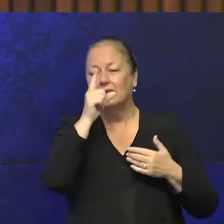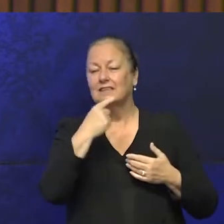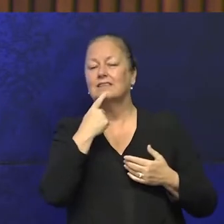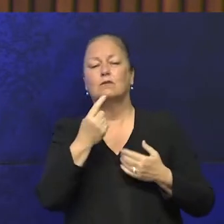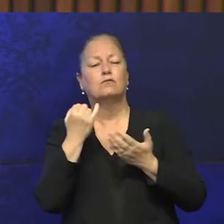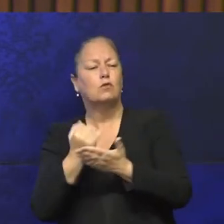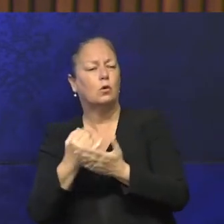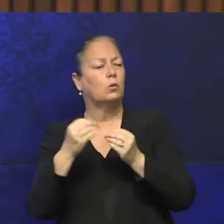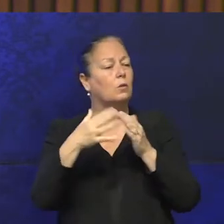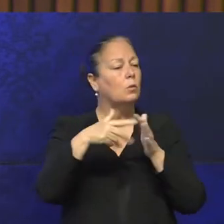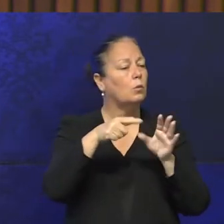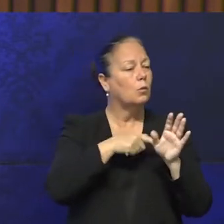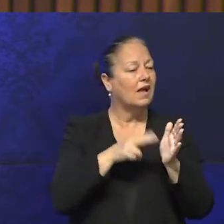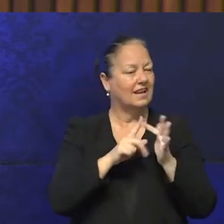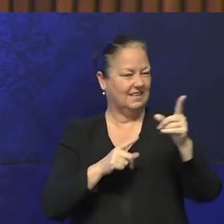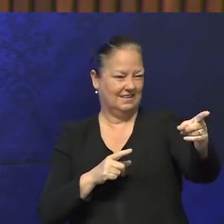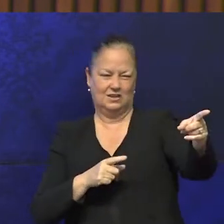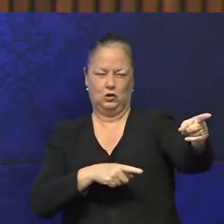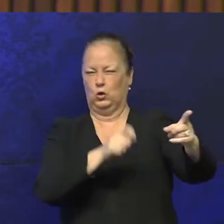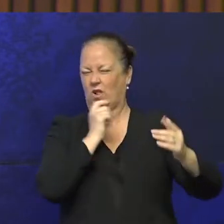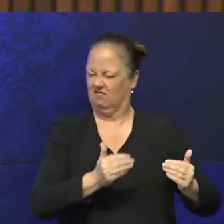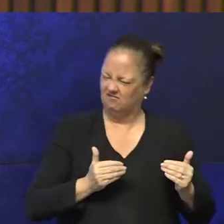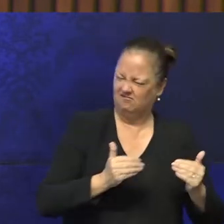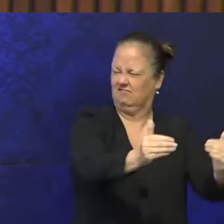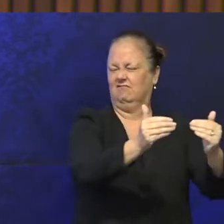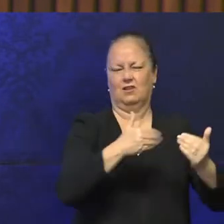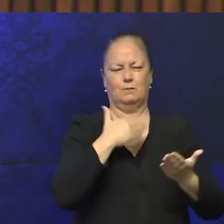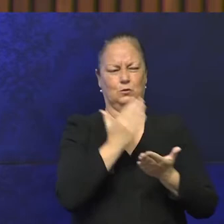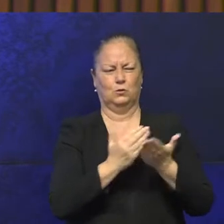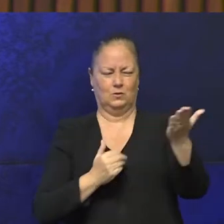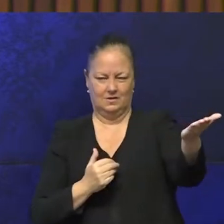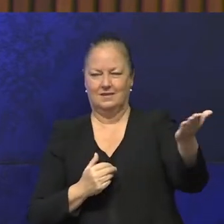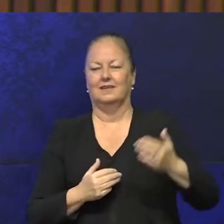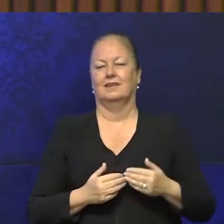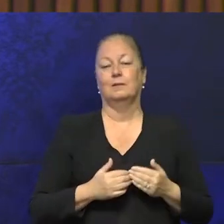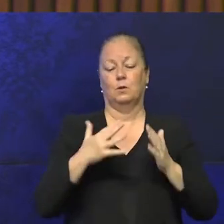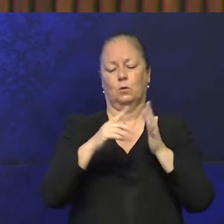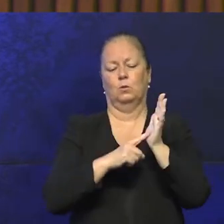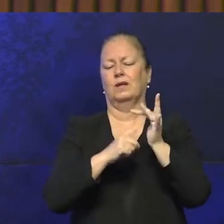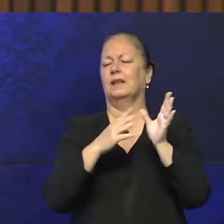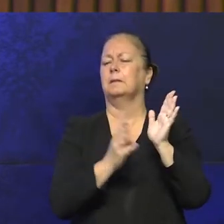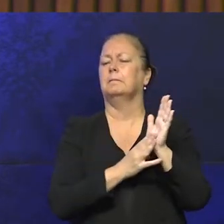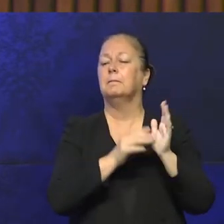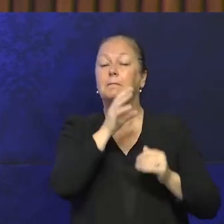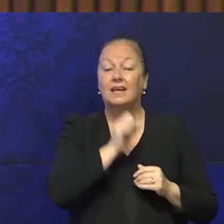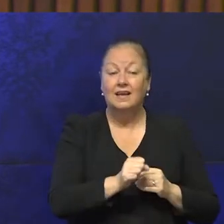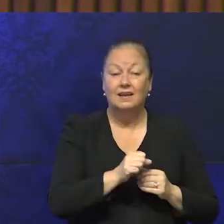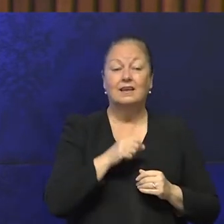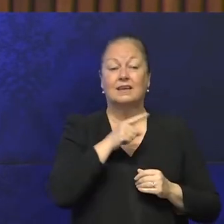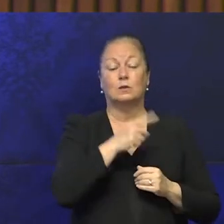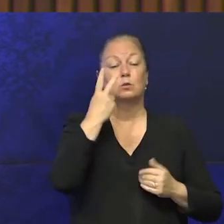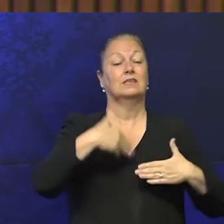especially with Wayne, I can see you're going to go straight forward with that. But as I was saying, William Barrack walked two days in,